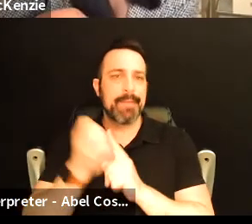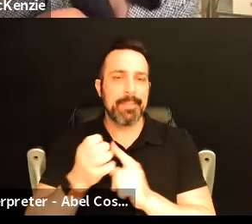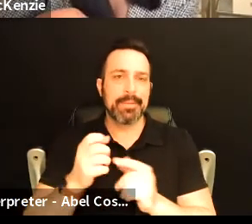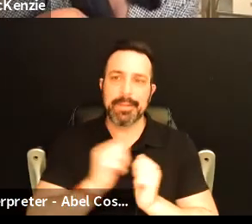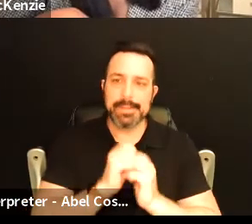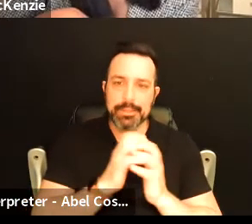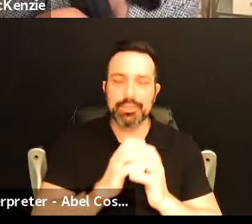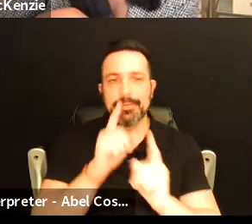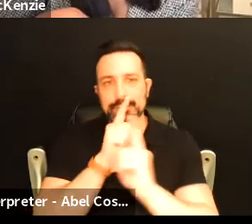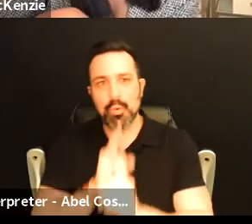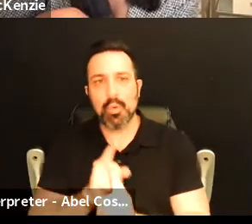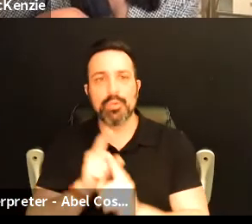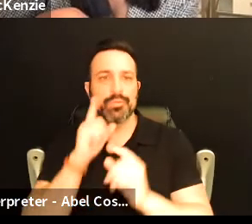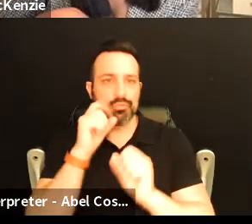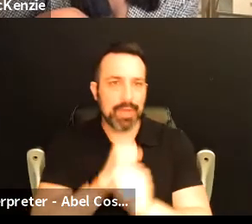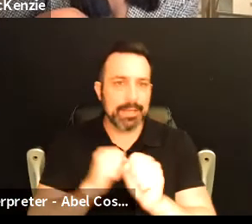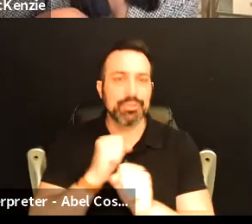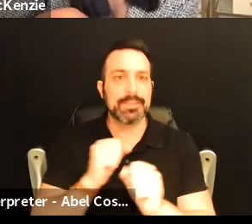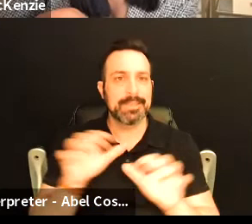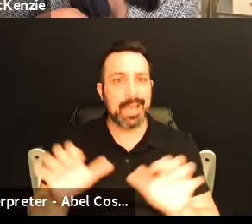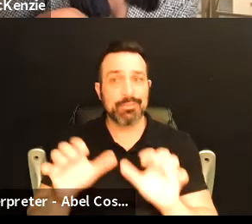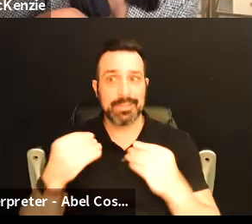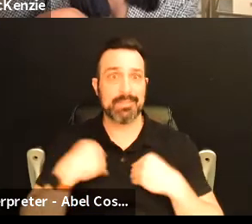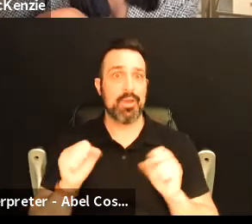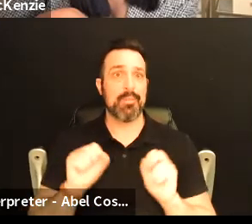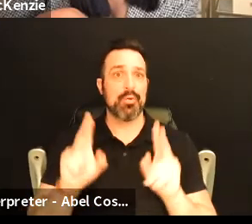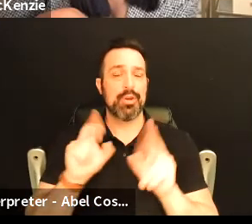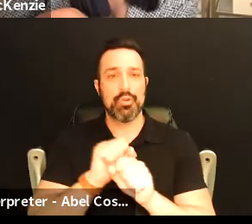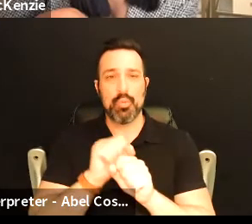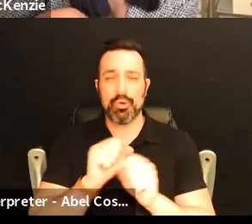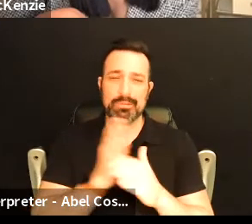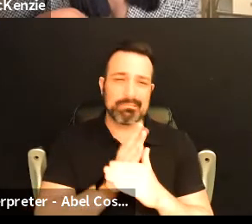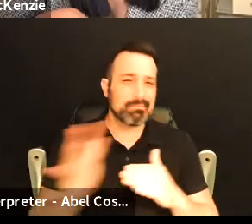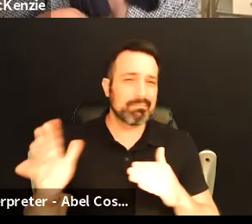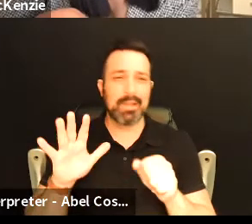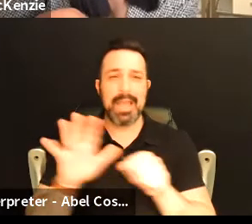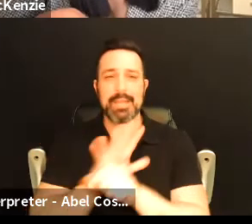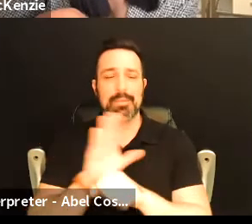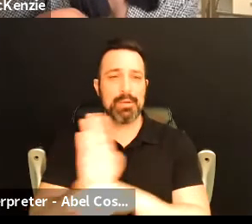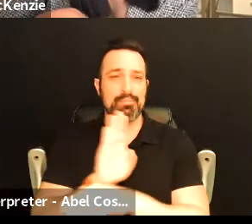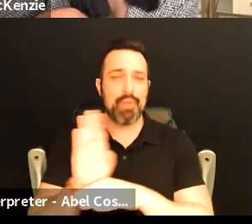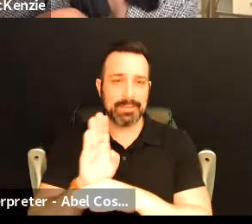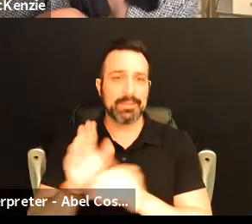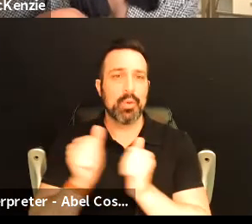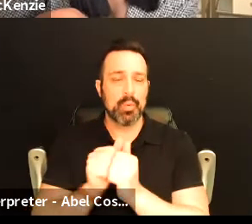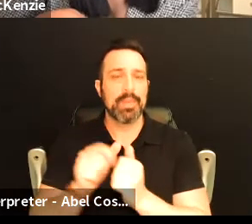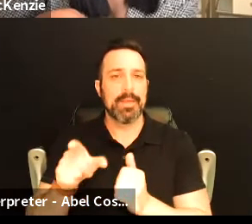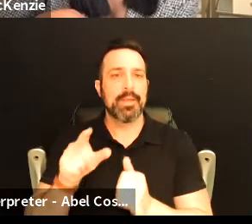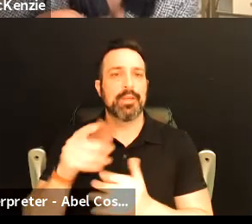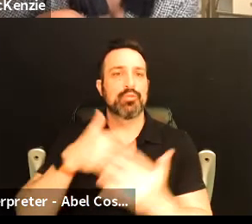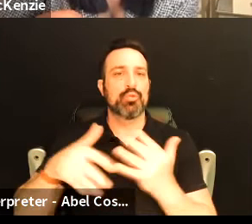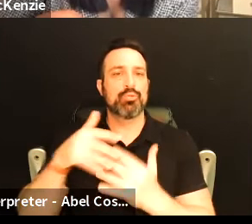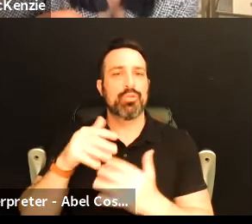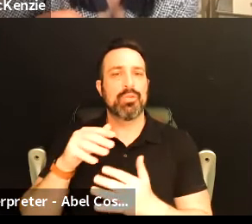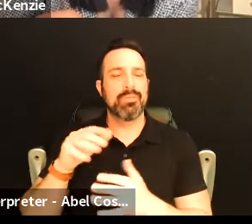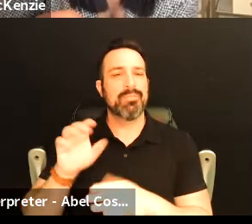and actions and this really gives me the opportunity to work across the entire enterprise with social entrepreneurs in many